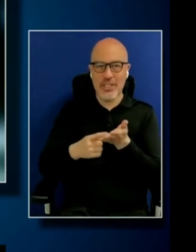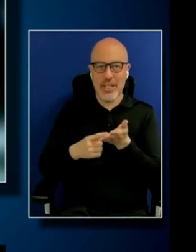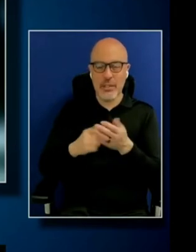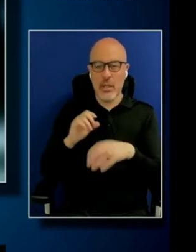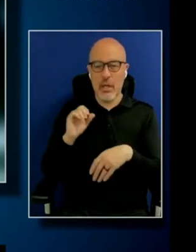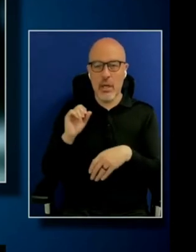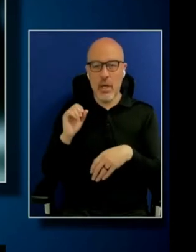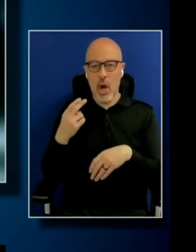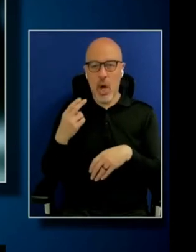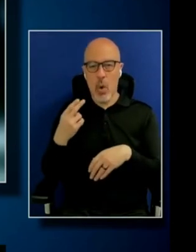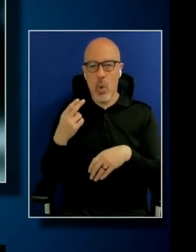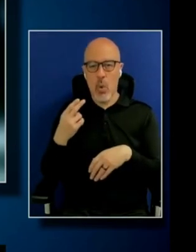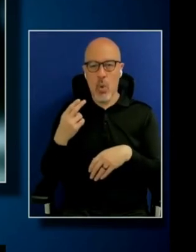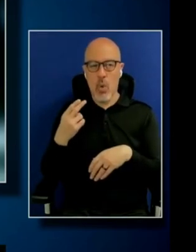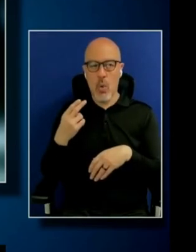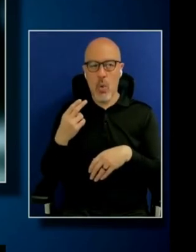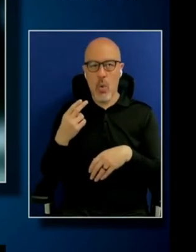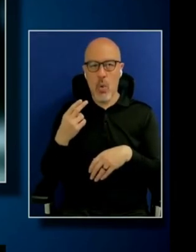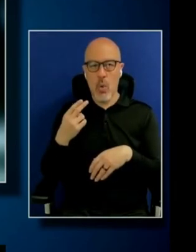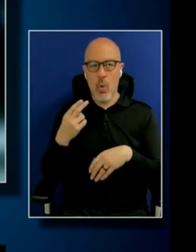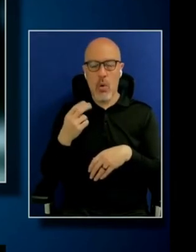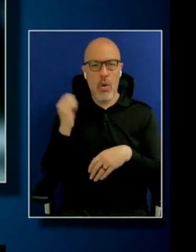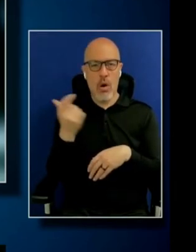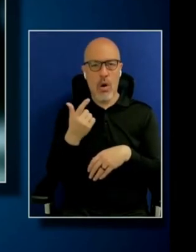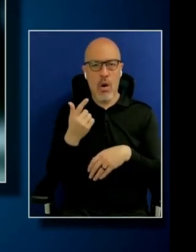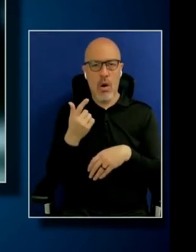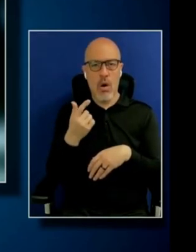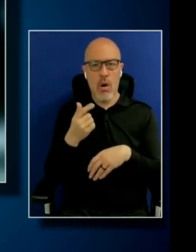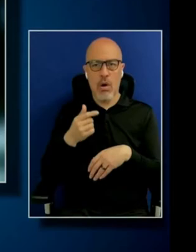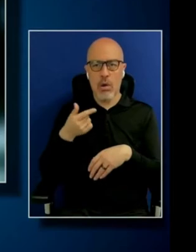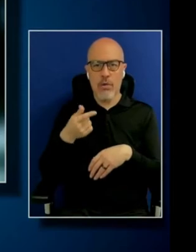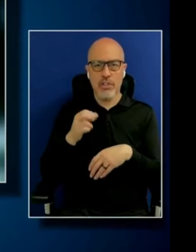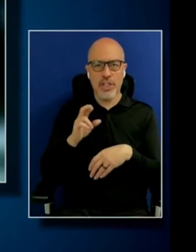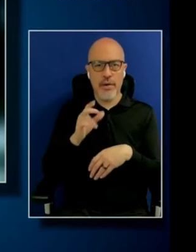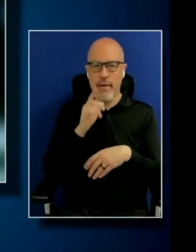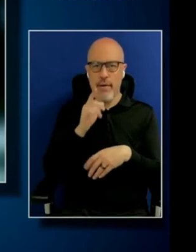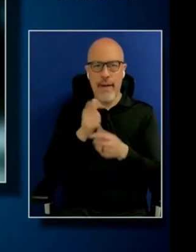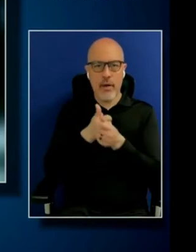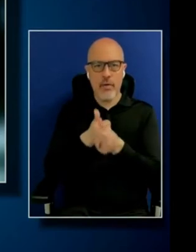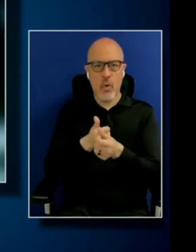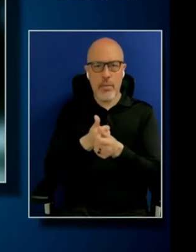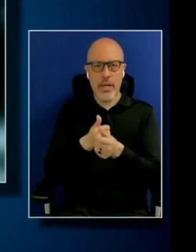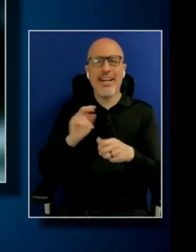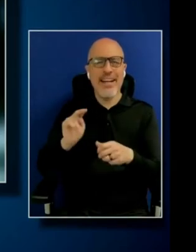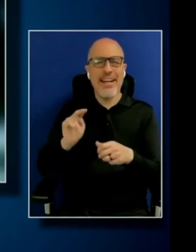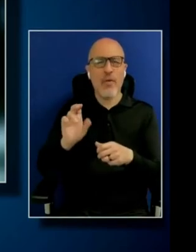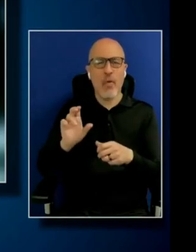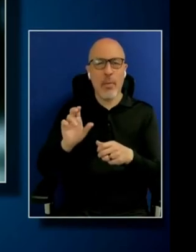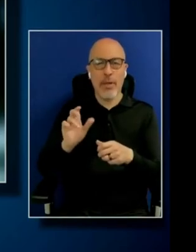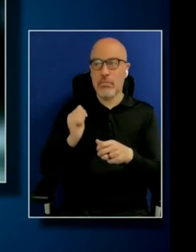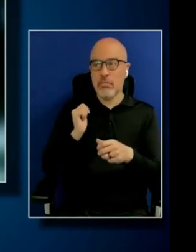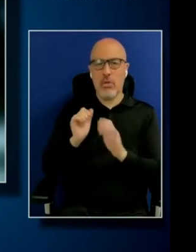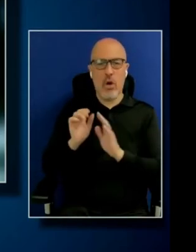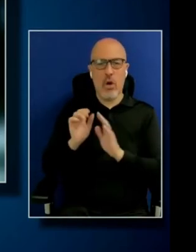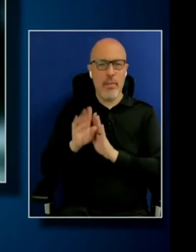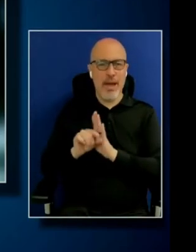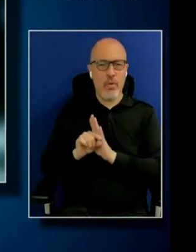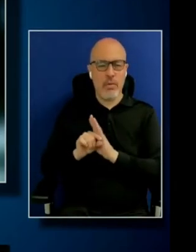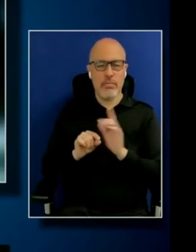all of our, like, gender nonconforming characters are in the background. And so it's not just a numbers game